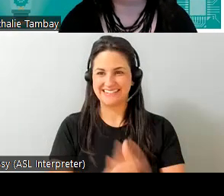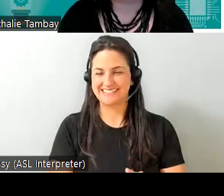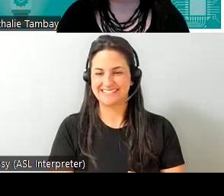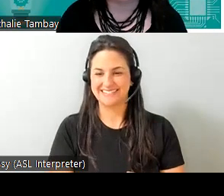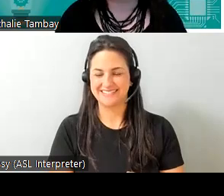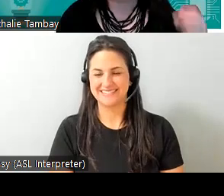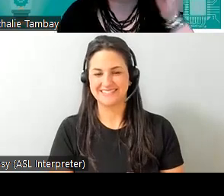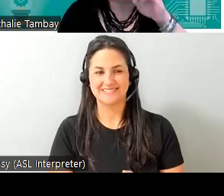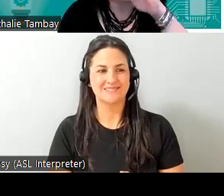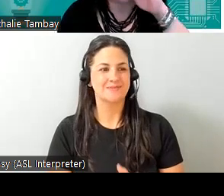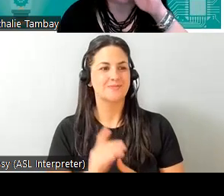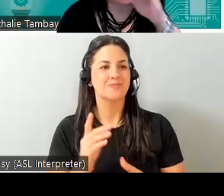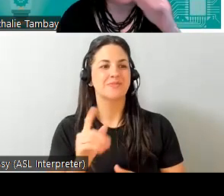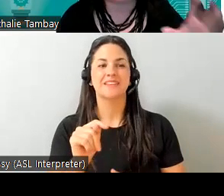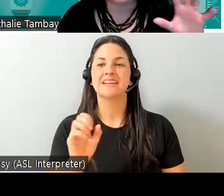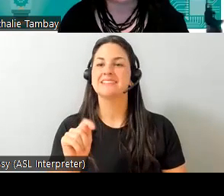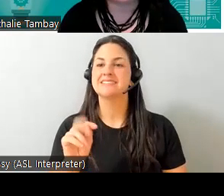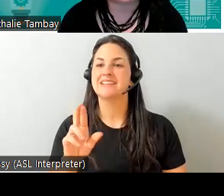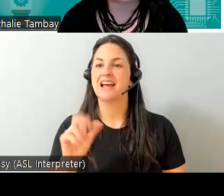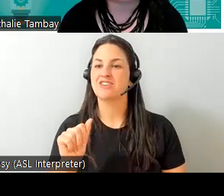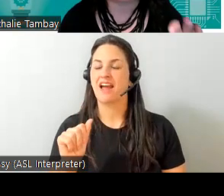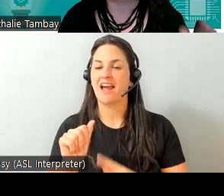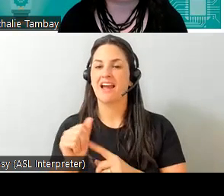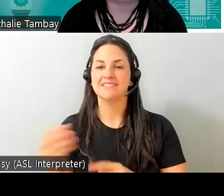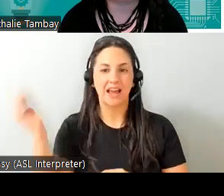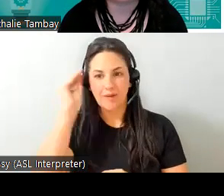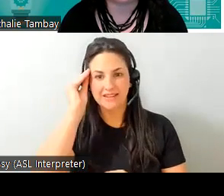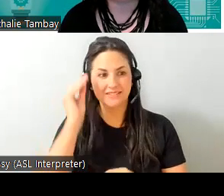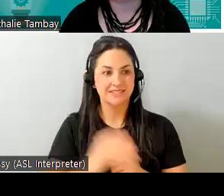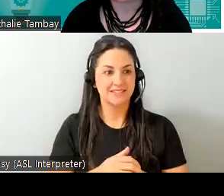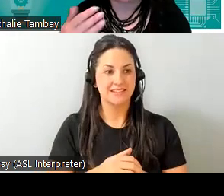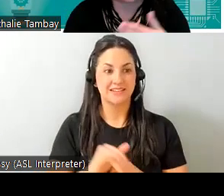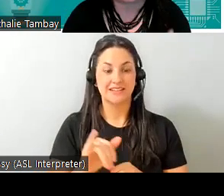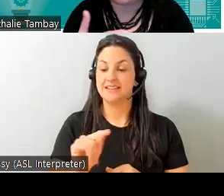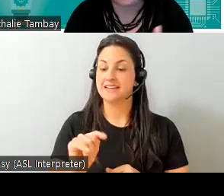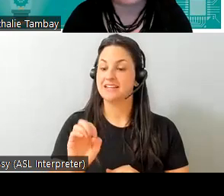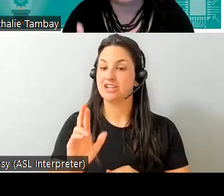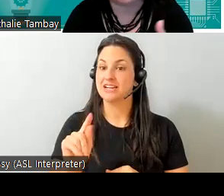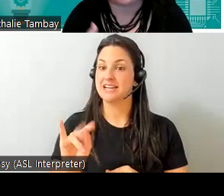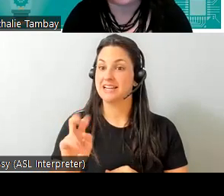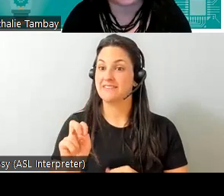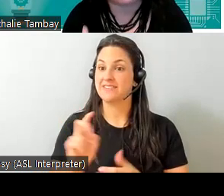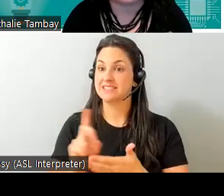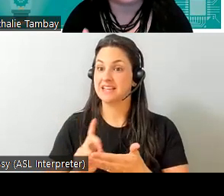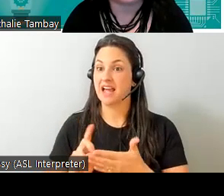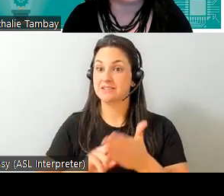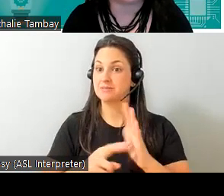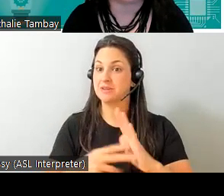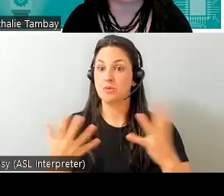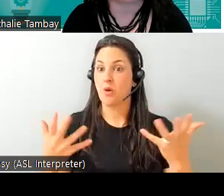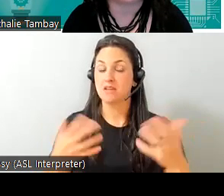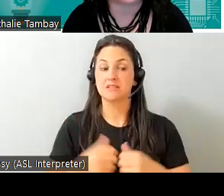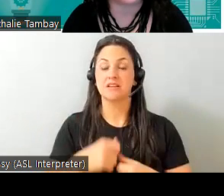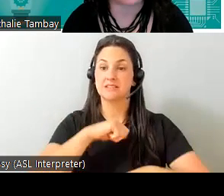um so tetra takeaways um iterative design is incredibly important and it just basically means to be able to prototype and